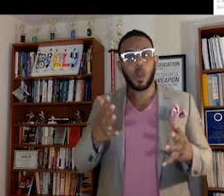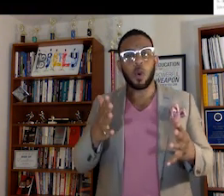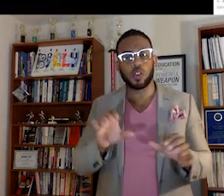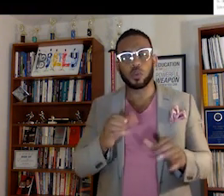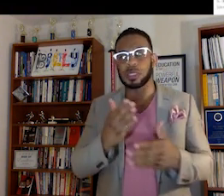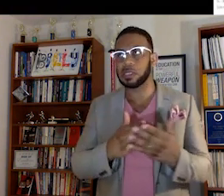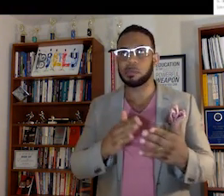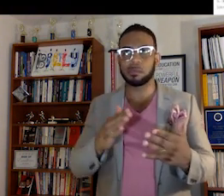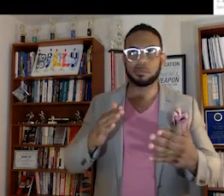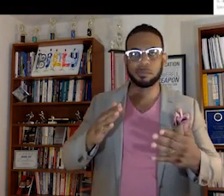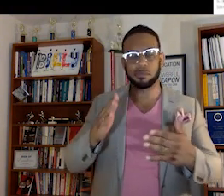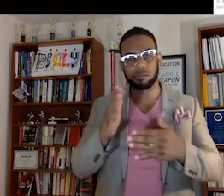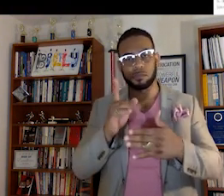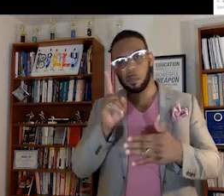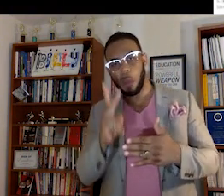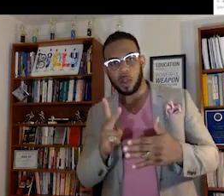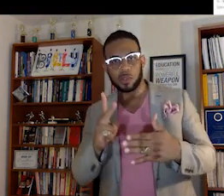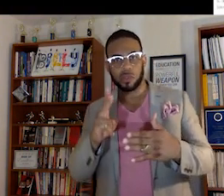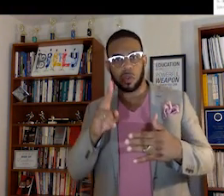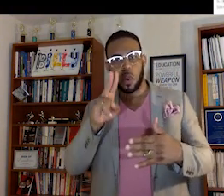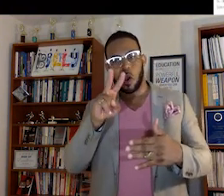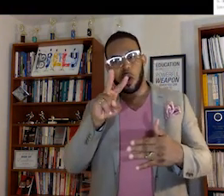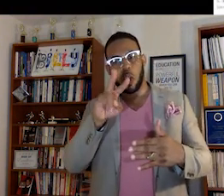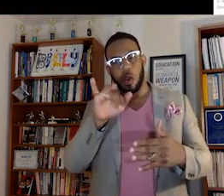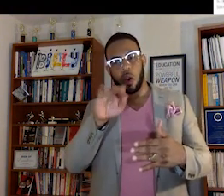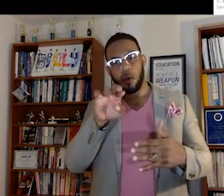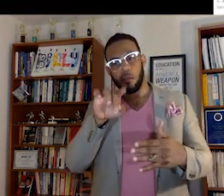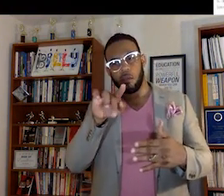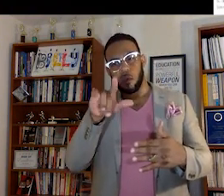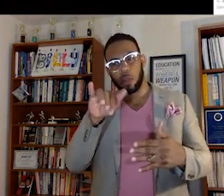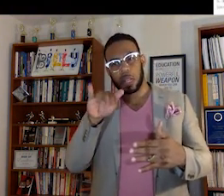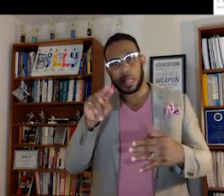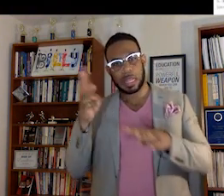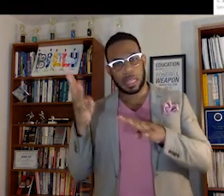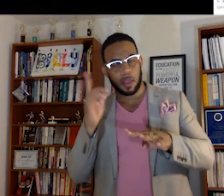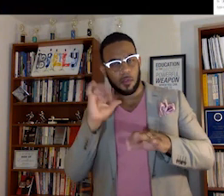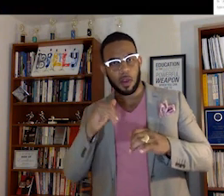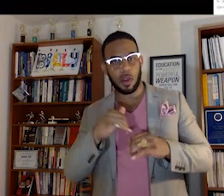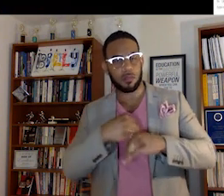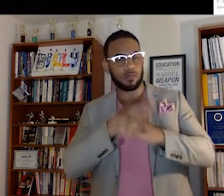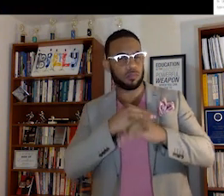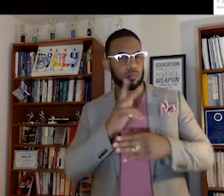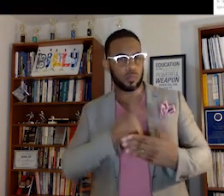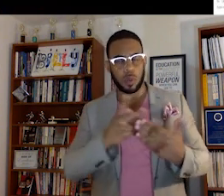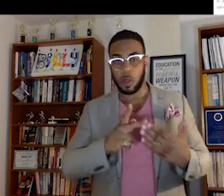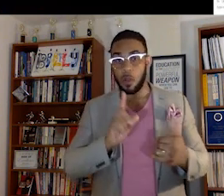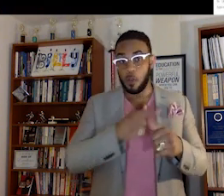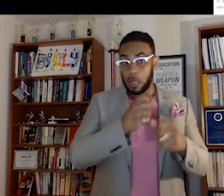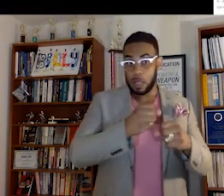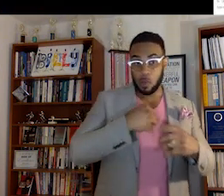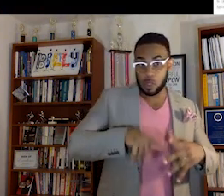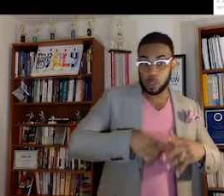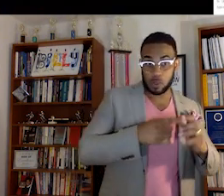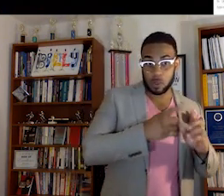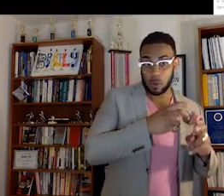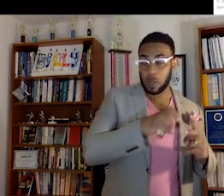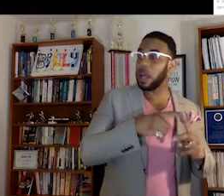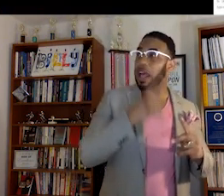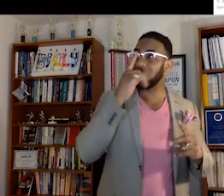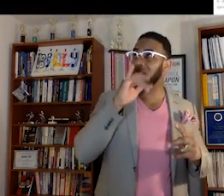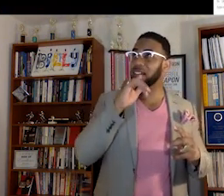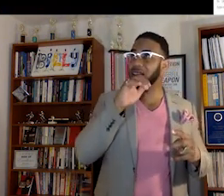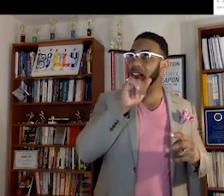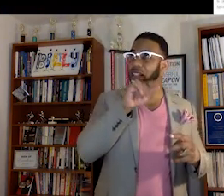partial virtualization of our program. And in the first year we we started we went from I think